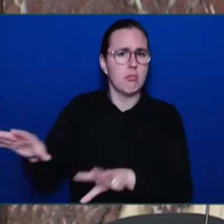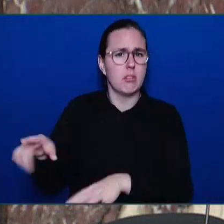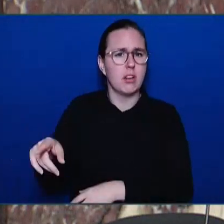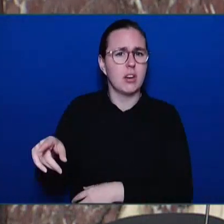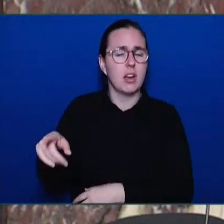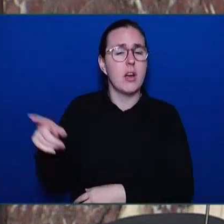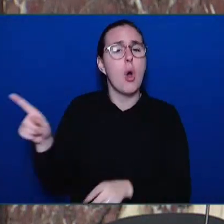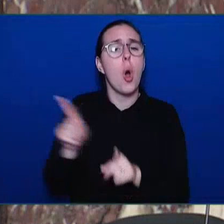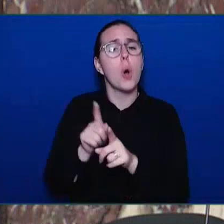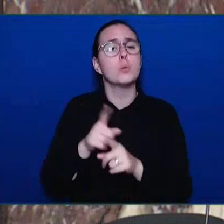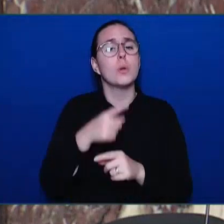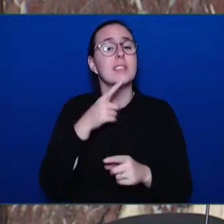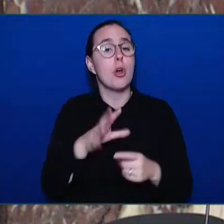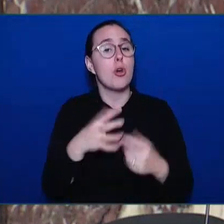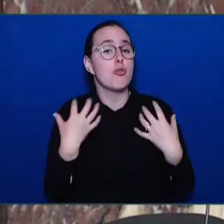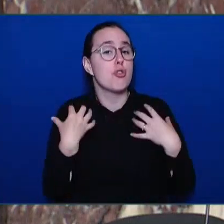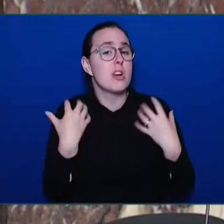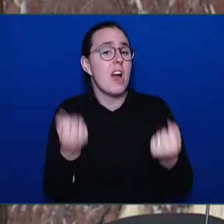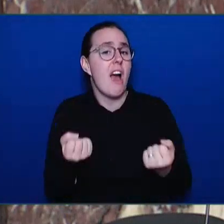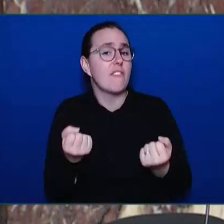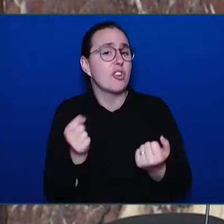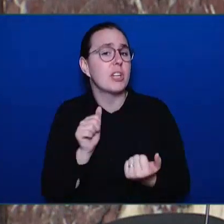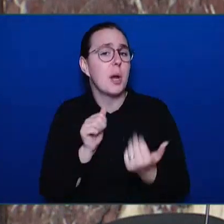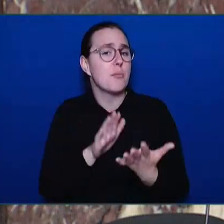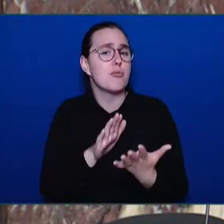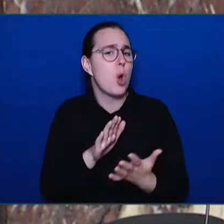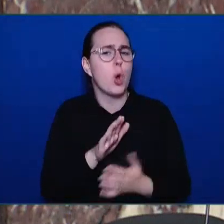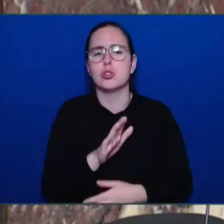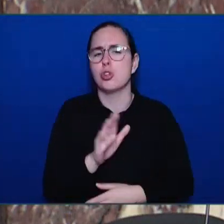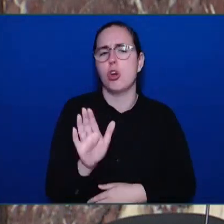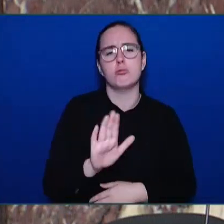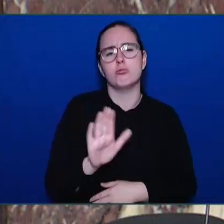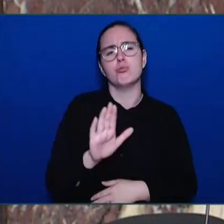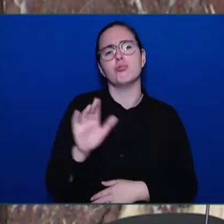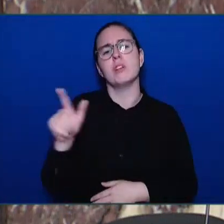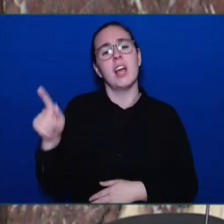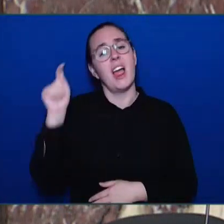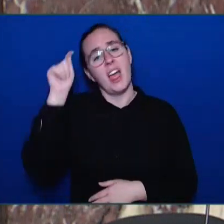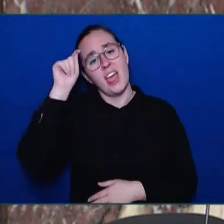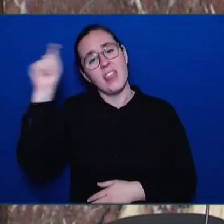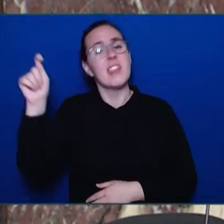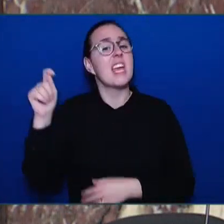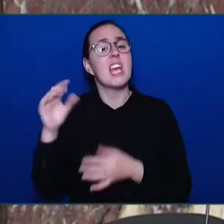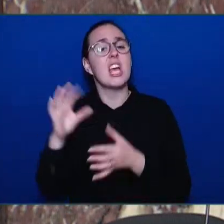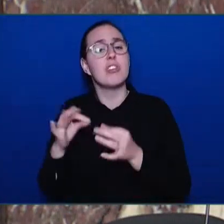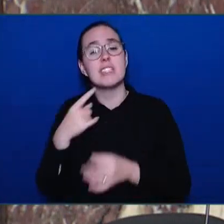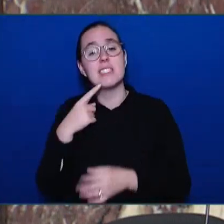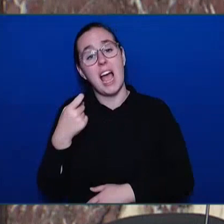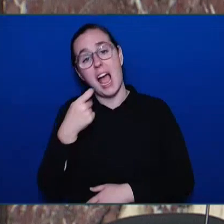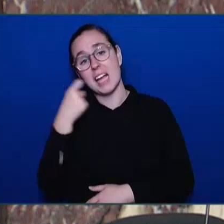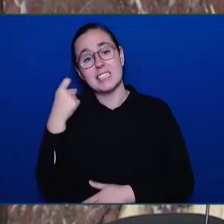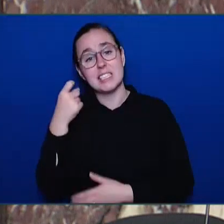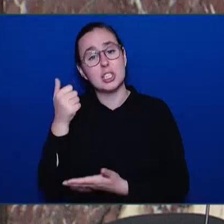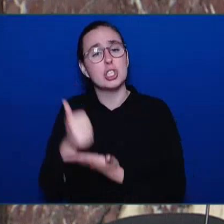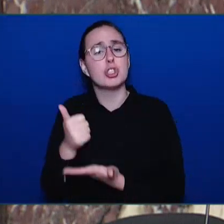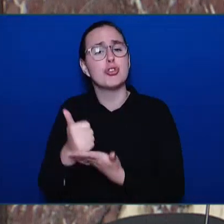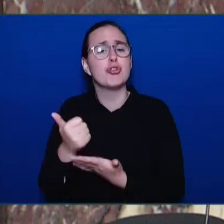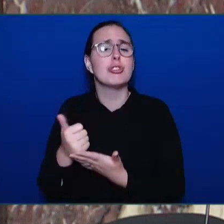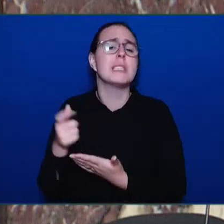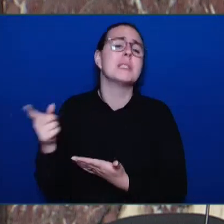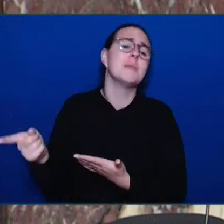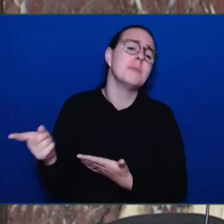theories, and again I quote, that addiction treatment represents a tip of the spear on privatized